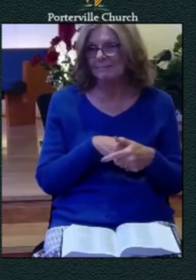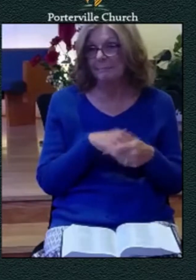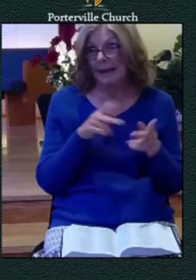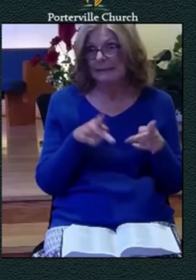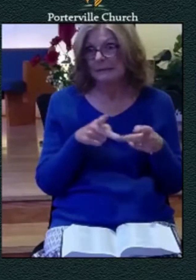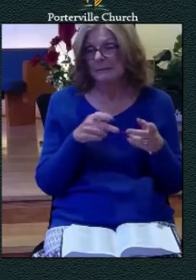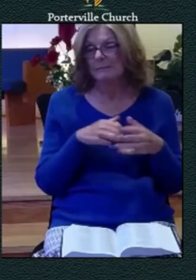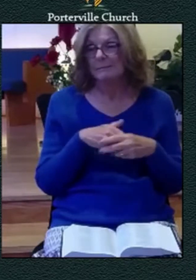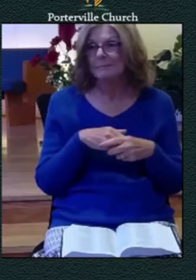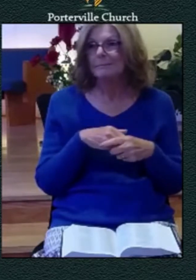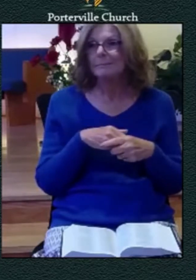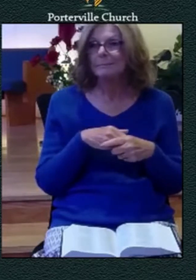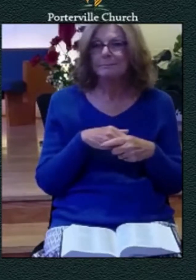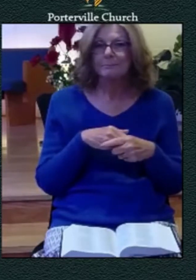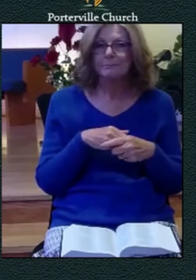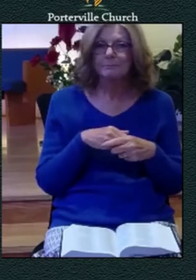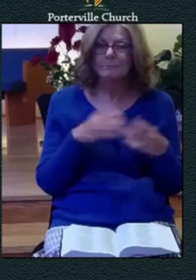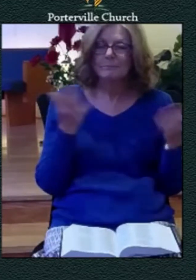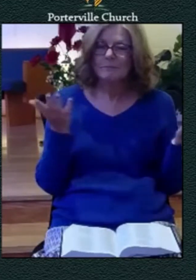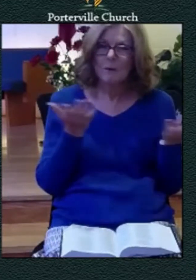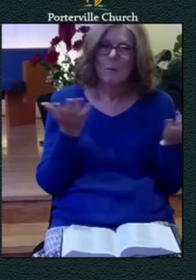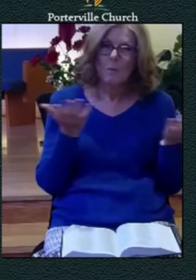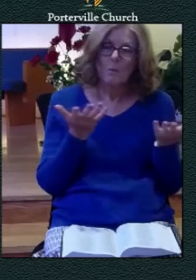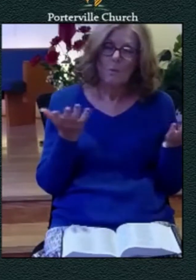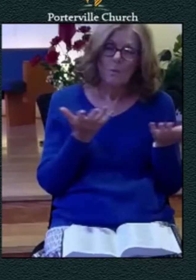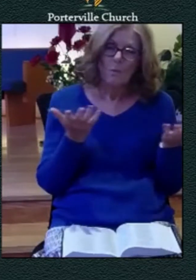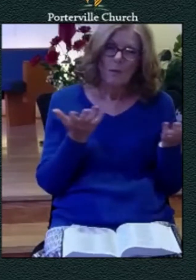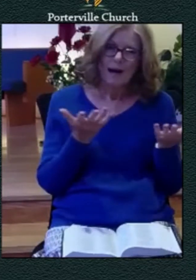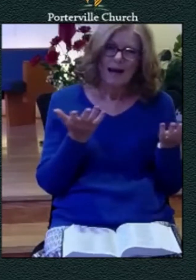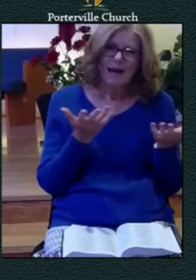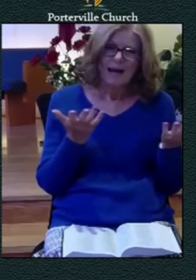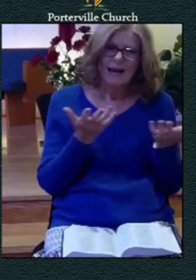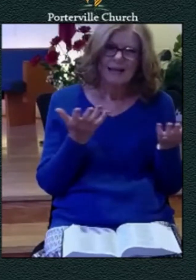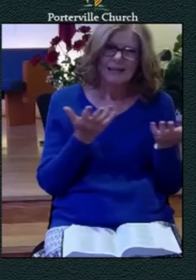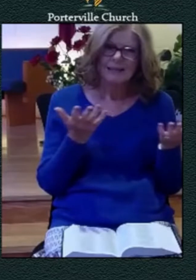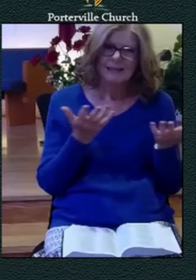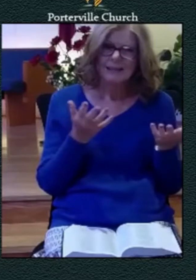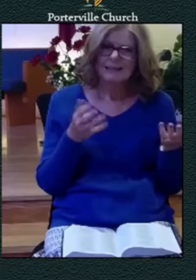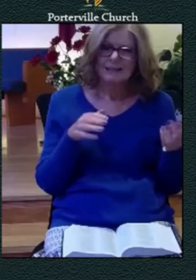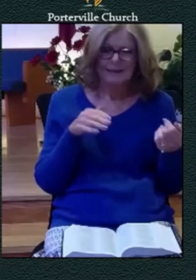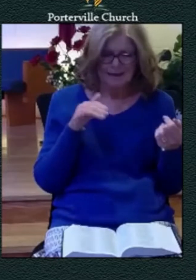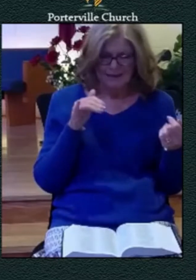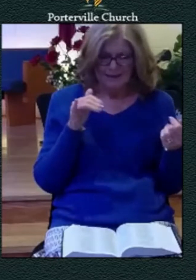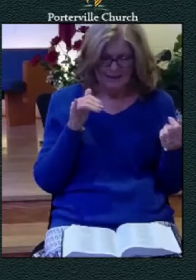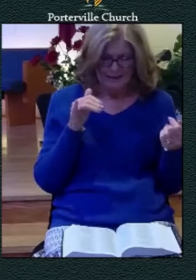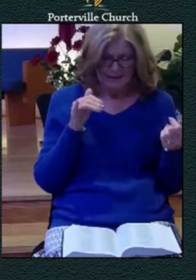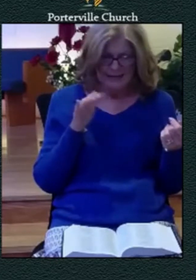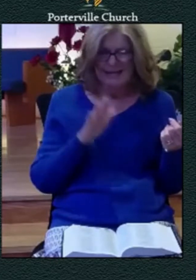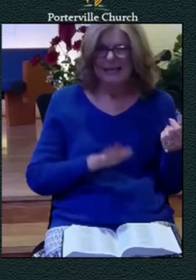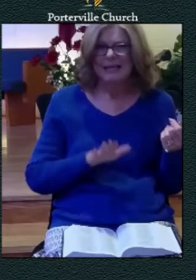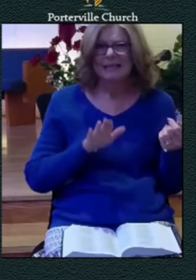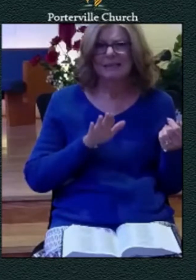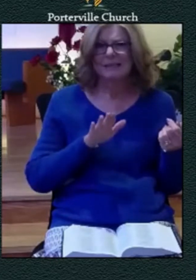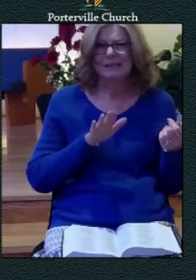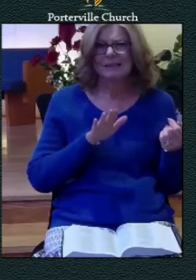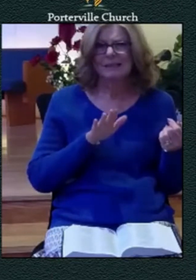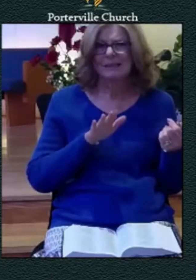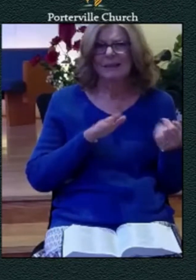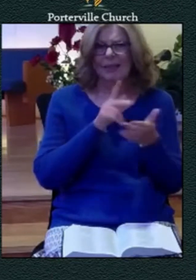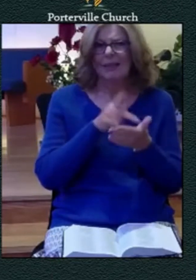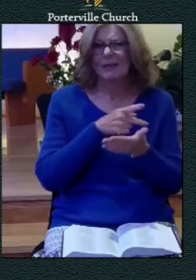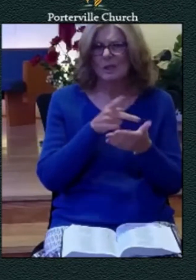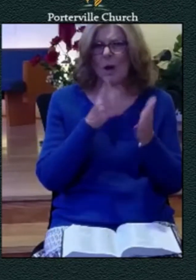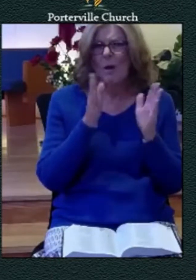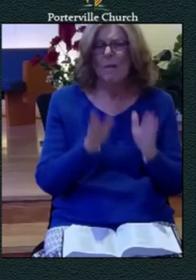but then what is that weakness he speaks of what is the weakness that he confesses the weakness that he's